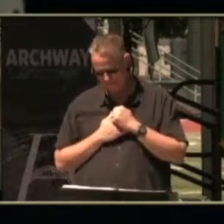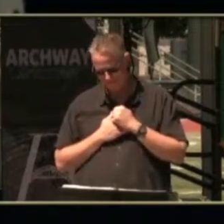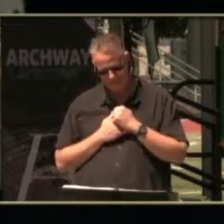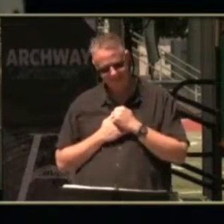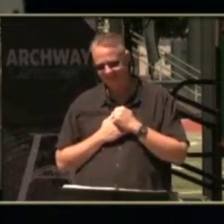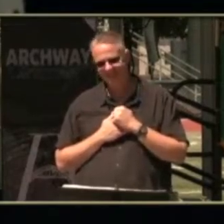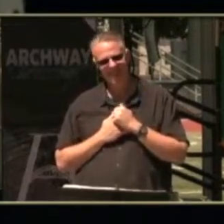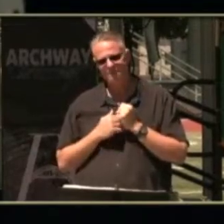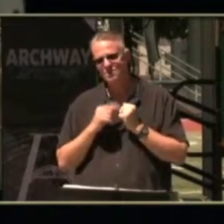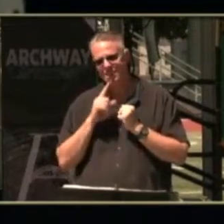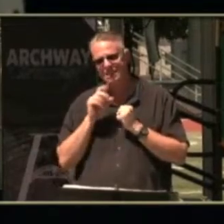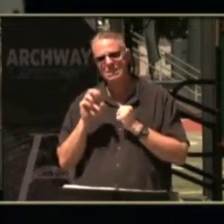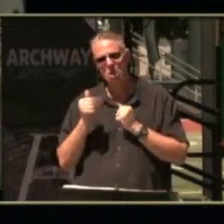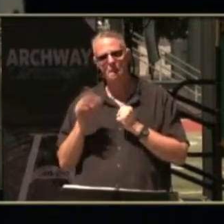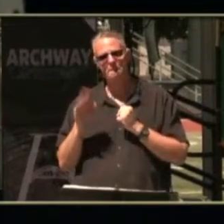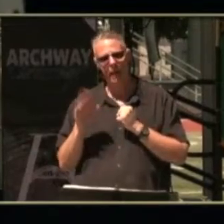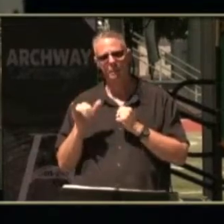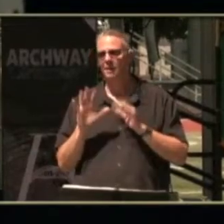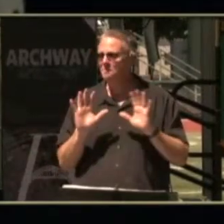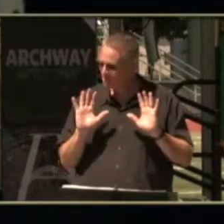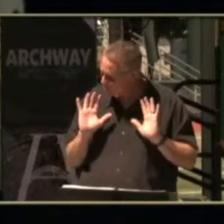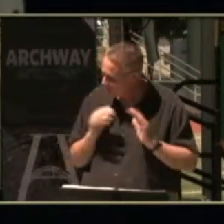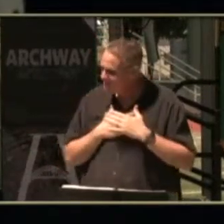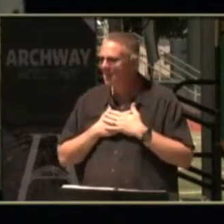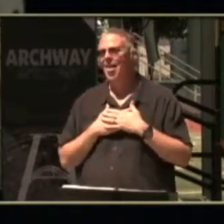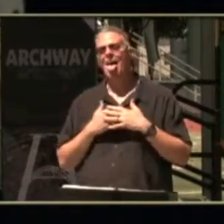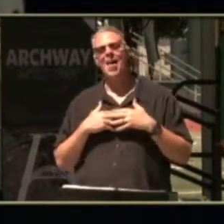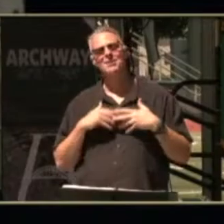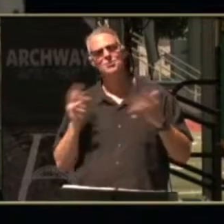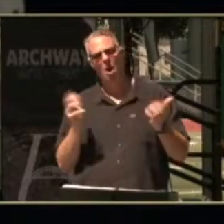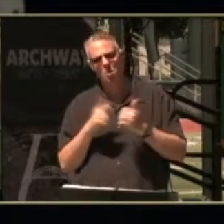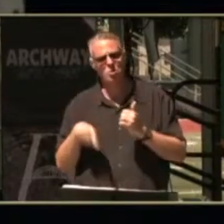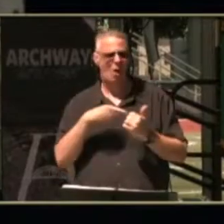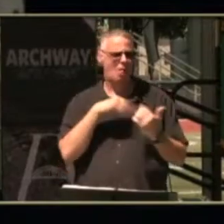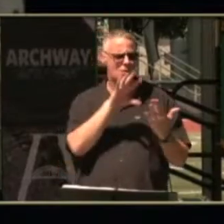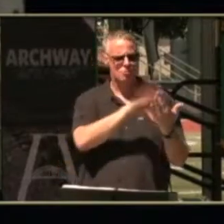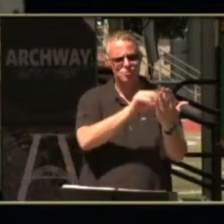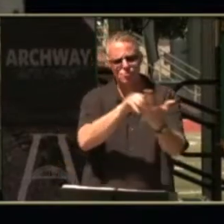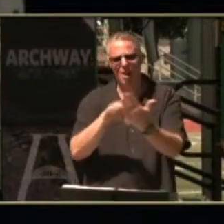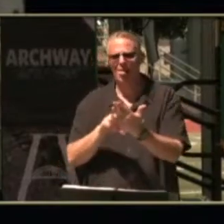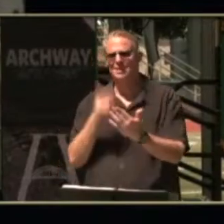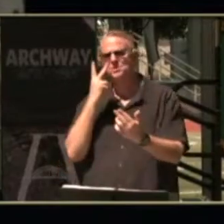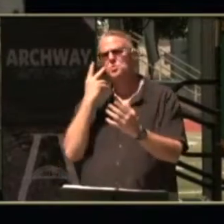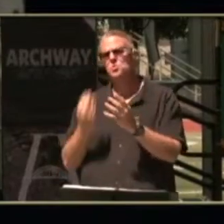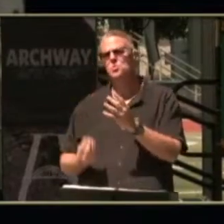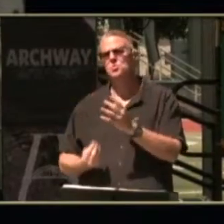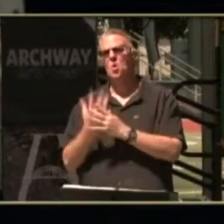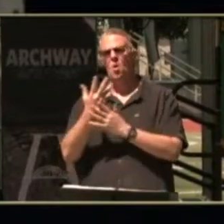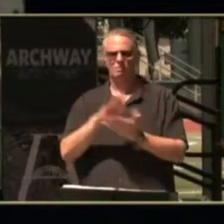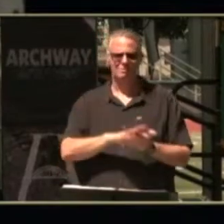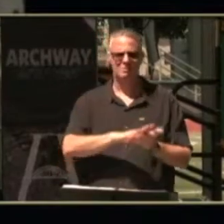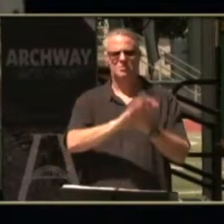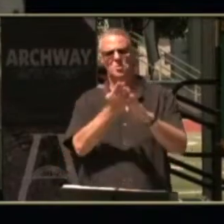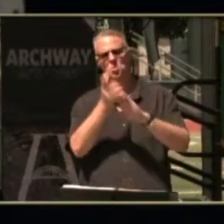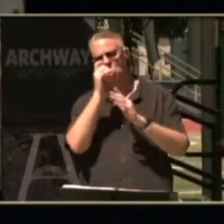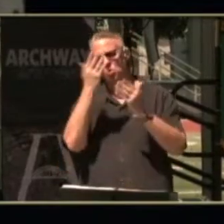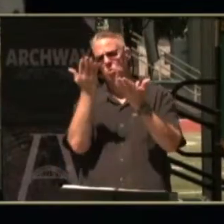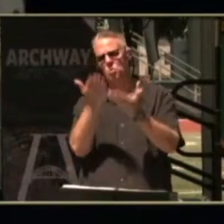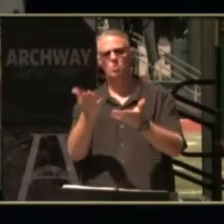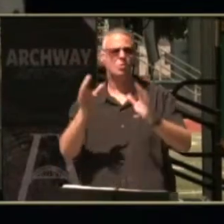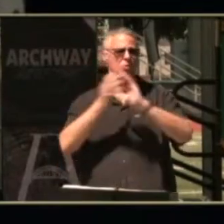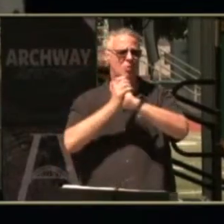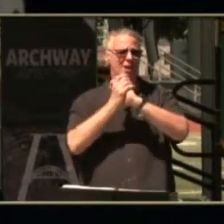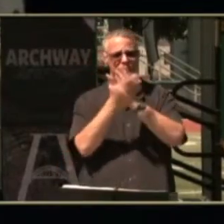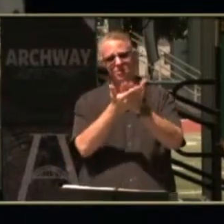i'm such a baby talking with you learning from you and seeing you grow and turn into the person you are today congratulations